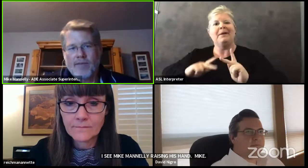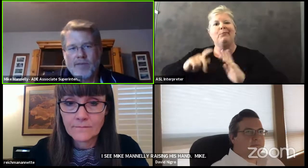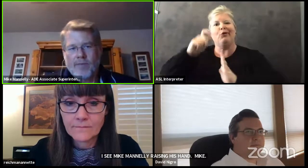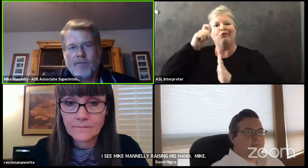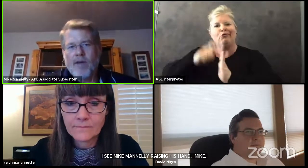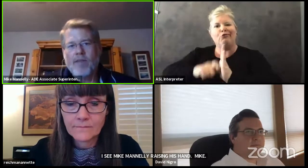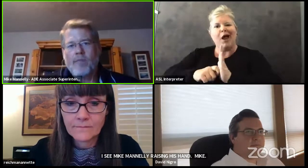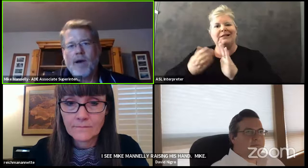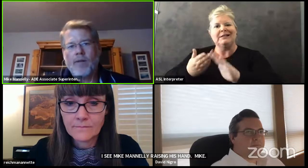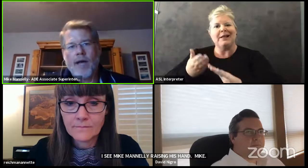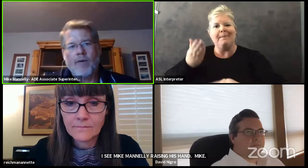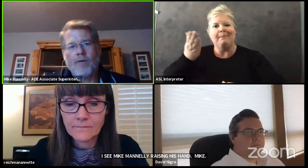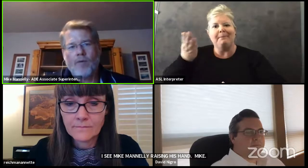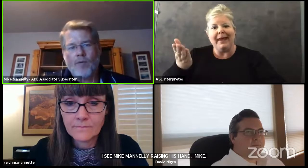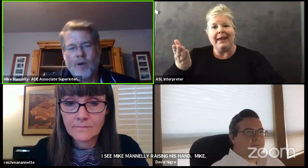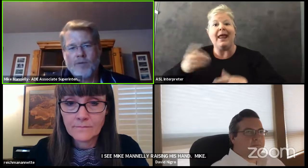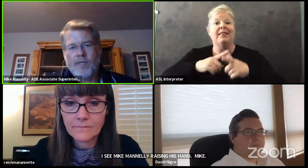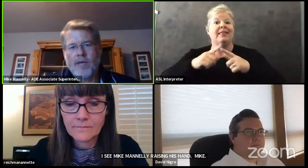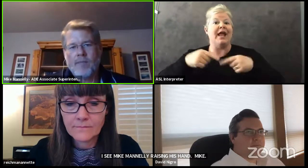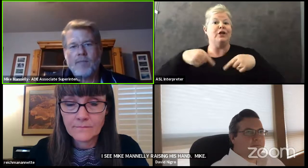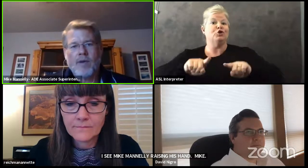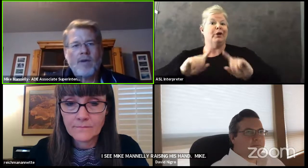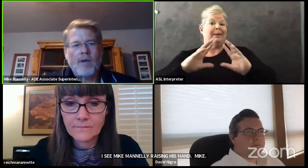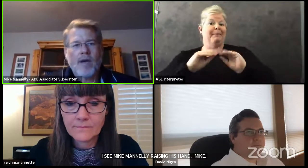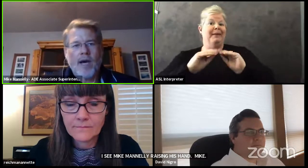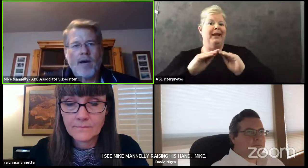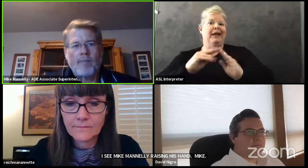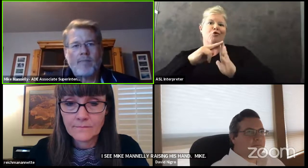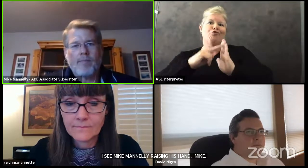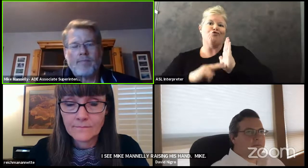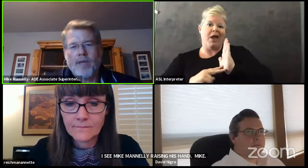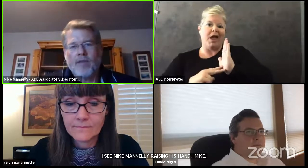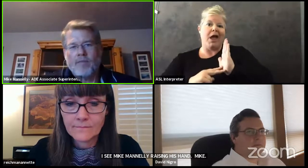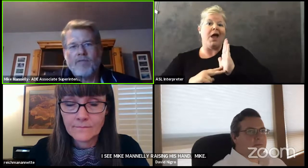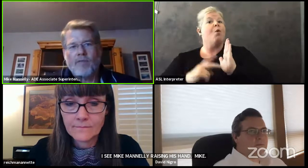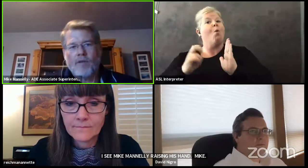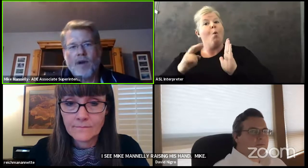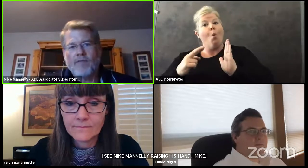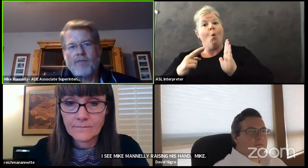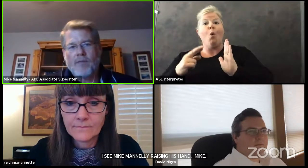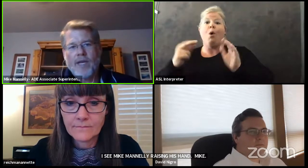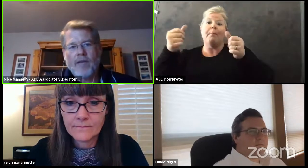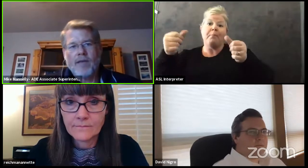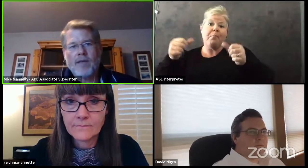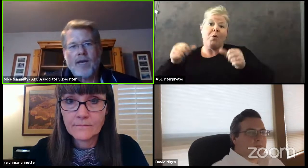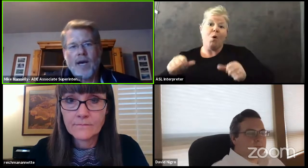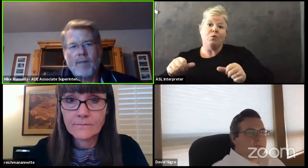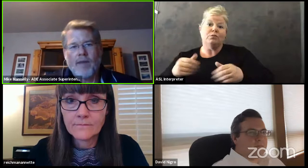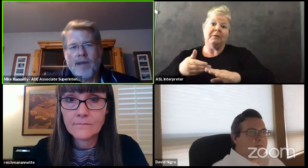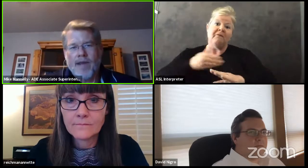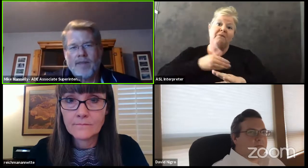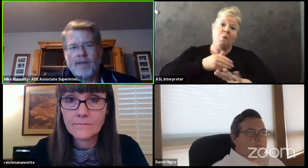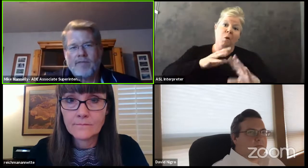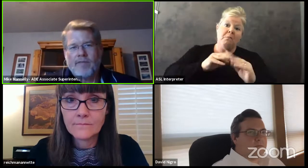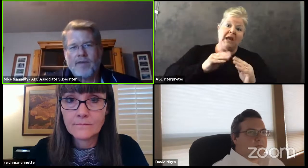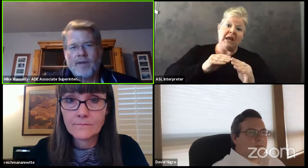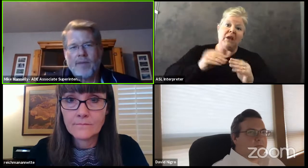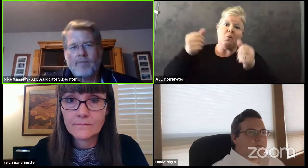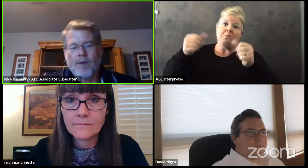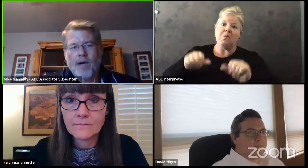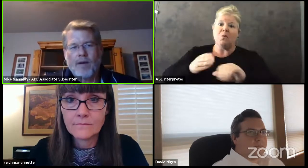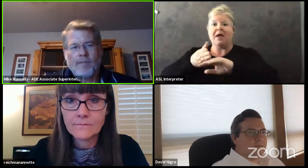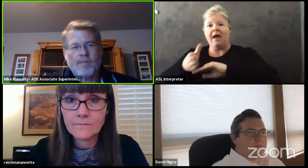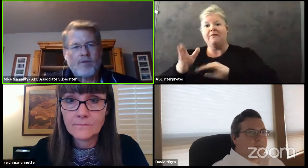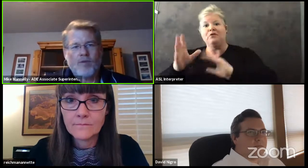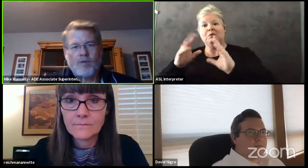and they've either simply read them out loud or posted them um either before or after the meeting um and that i think fulfilled